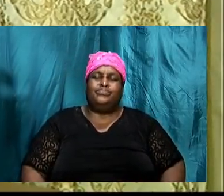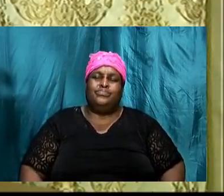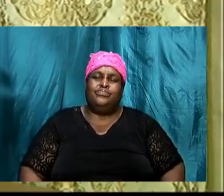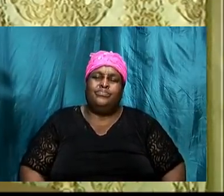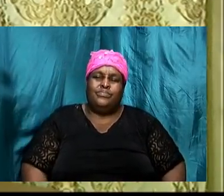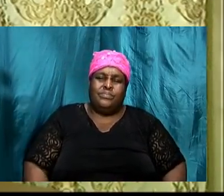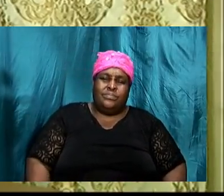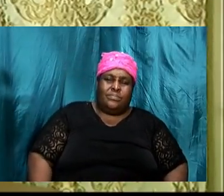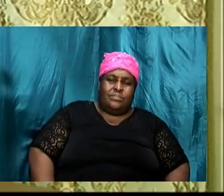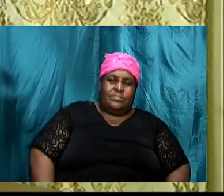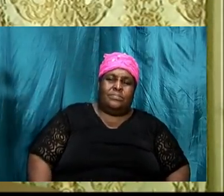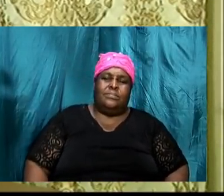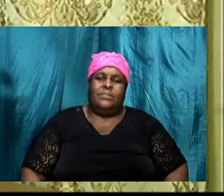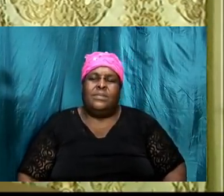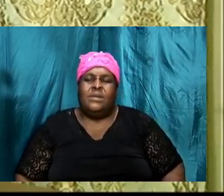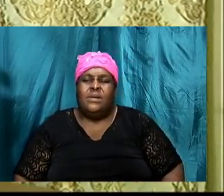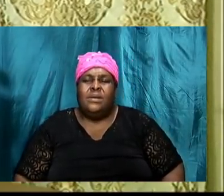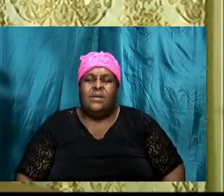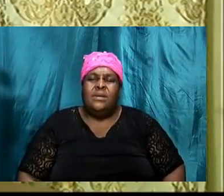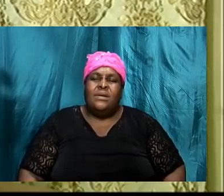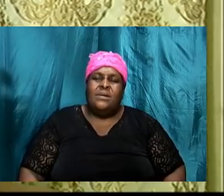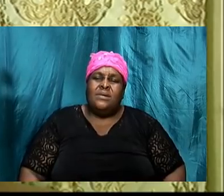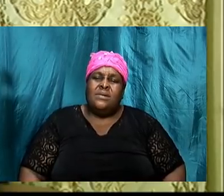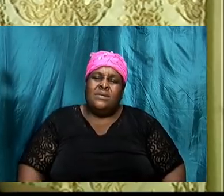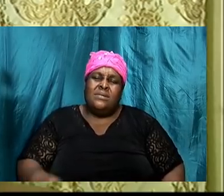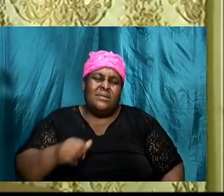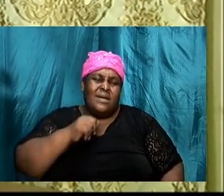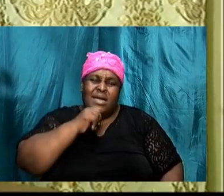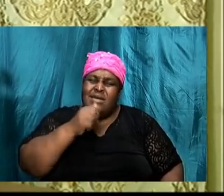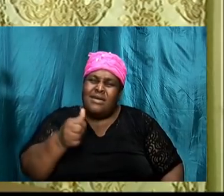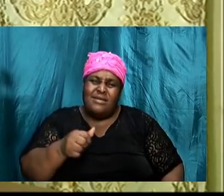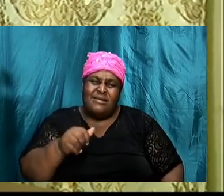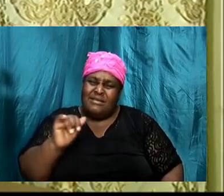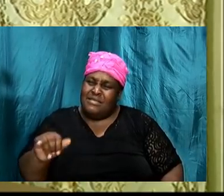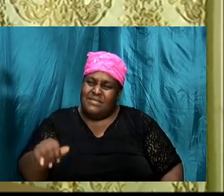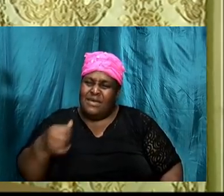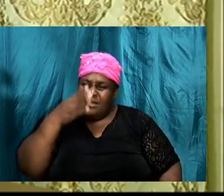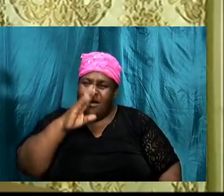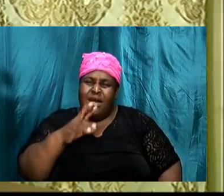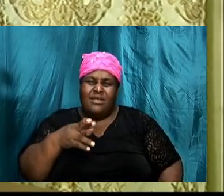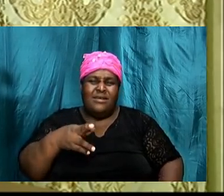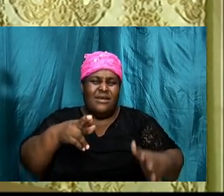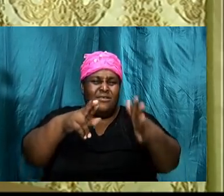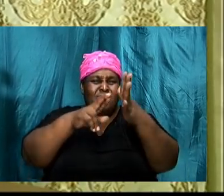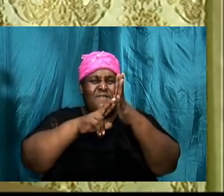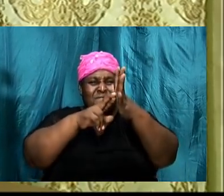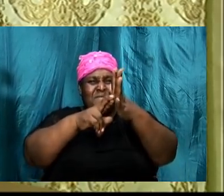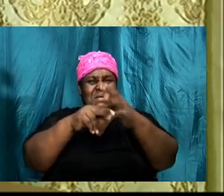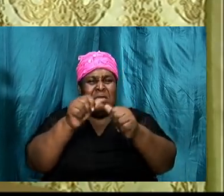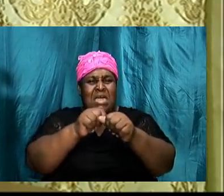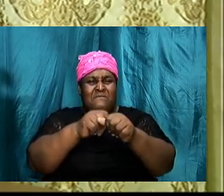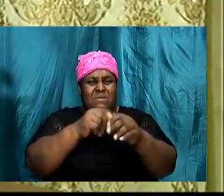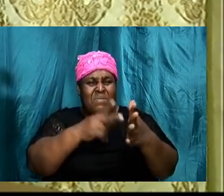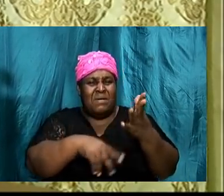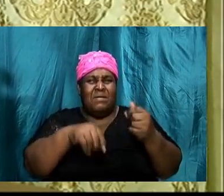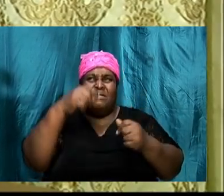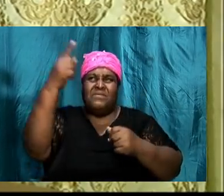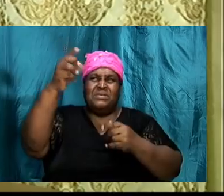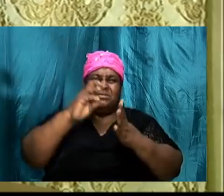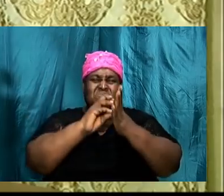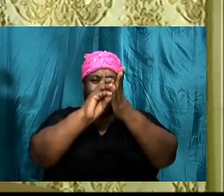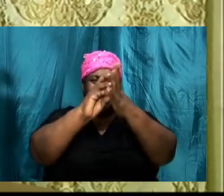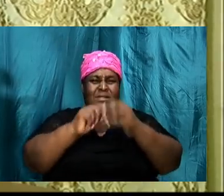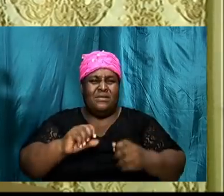and it is not that God revealed every aspect of his will even today I said God